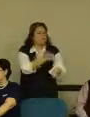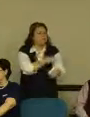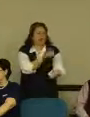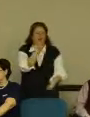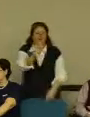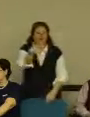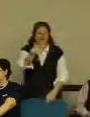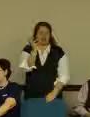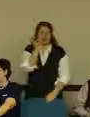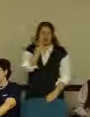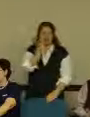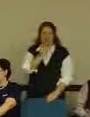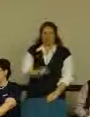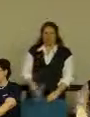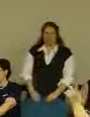it.